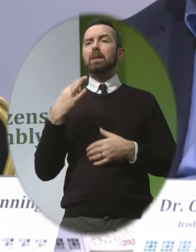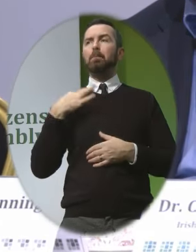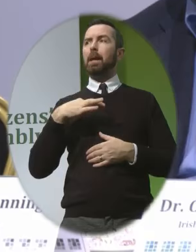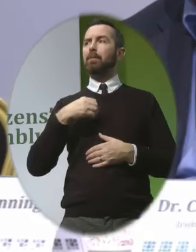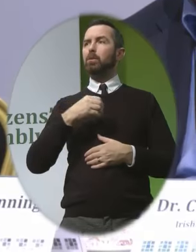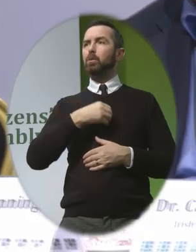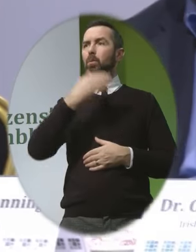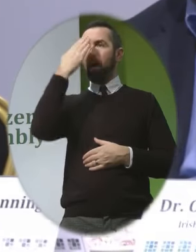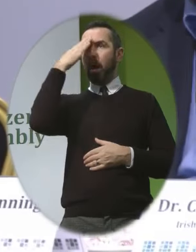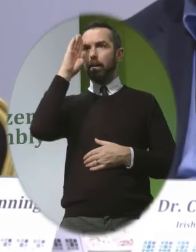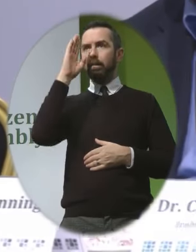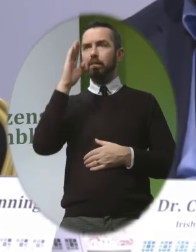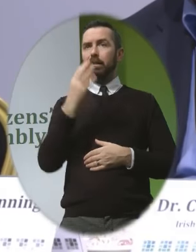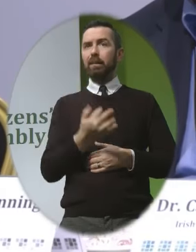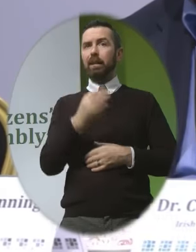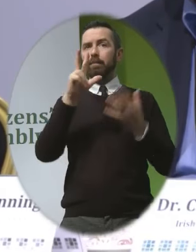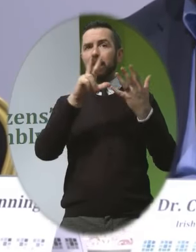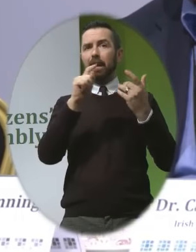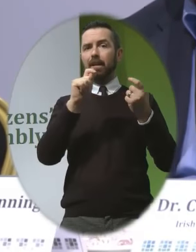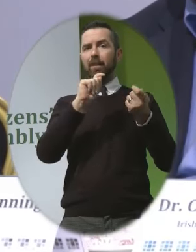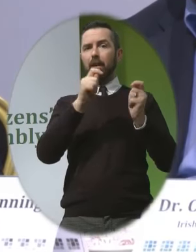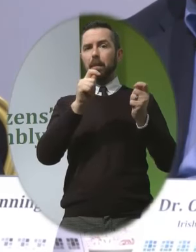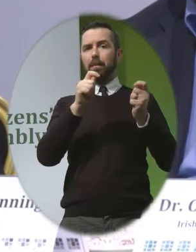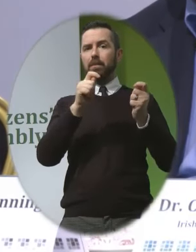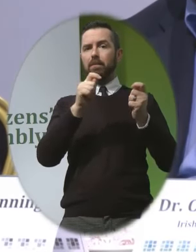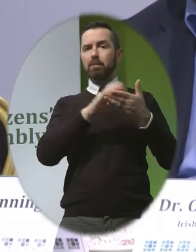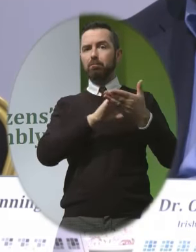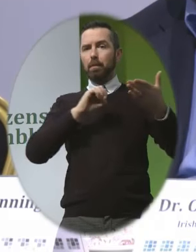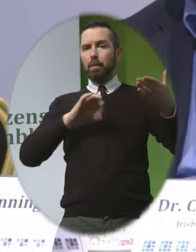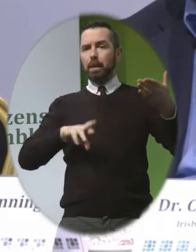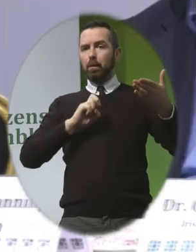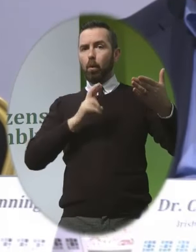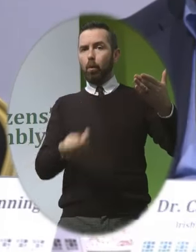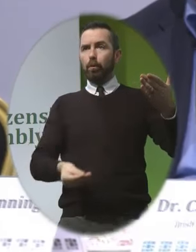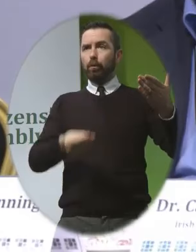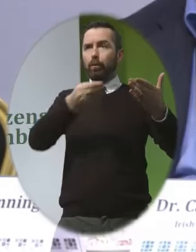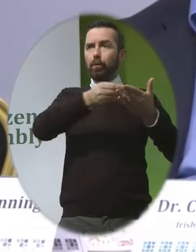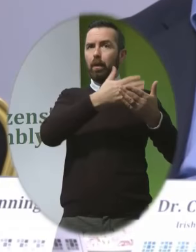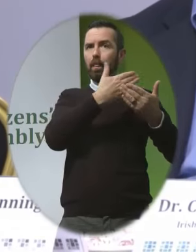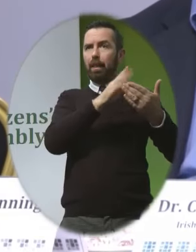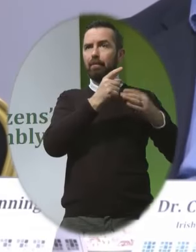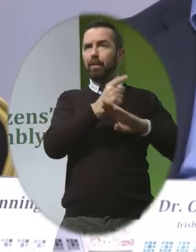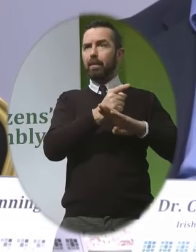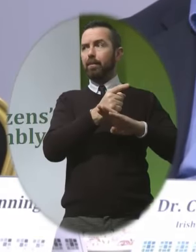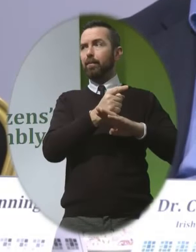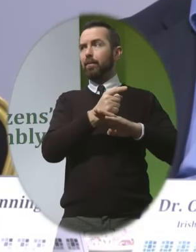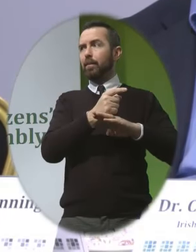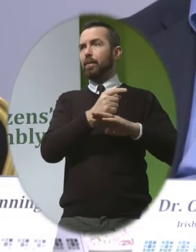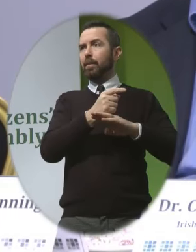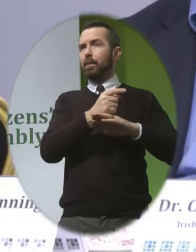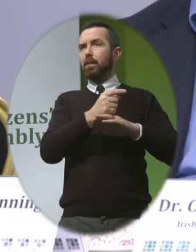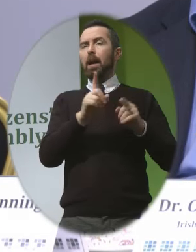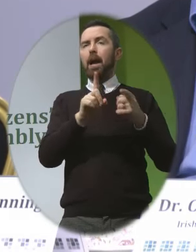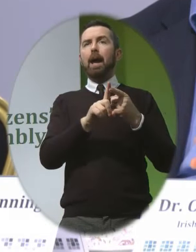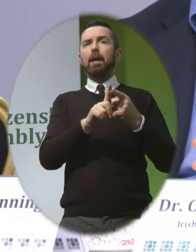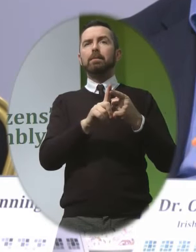of the Eighth Amendment And the many good things that have come from it And that ought to be